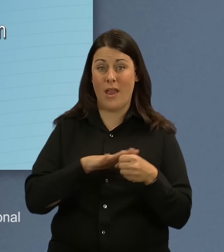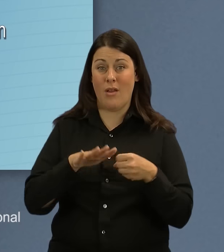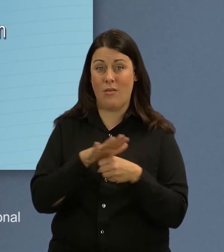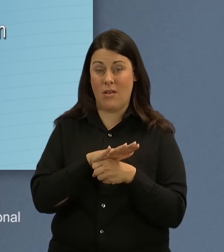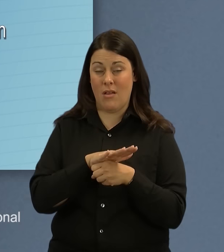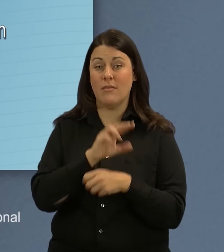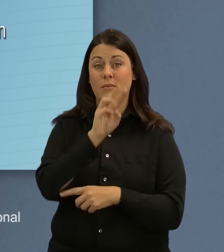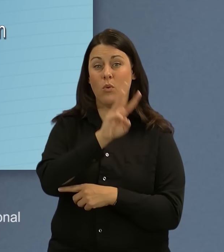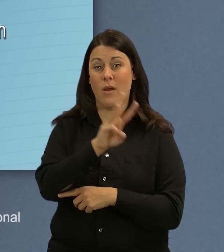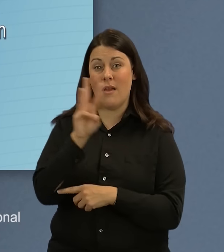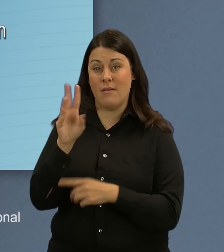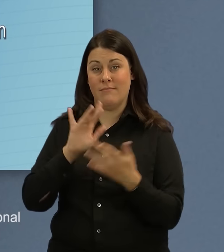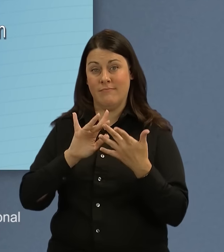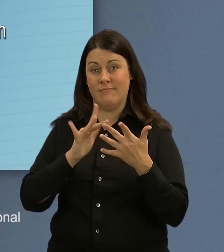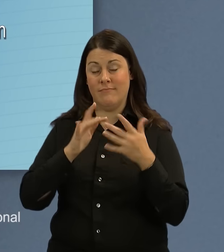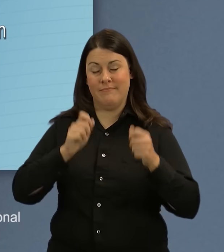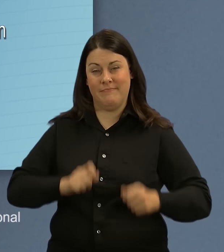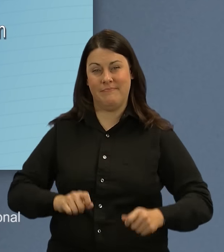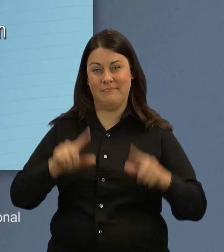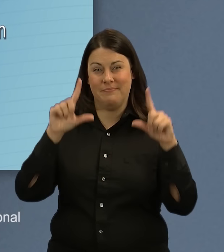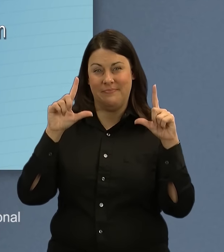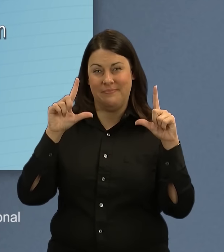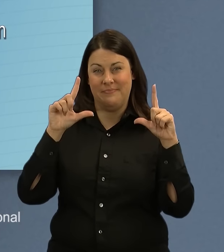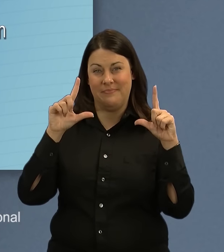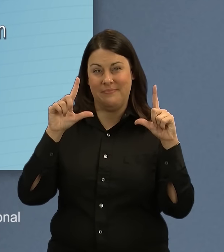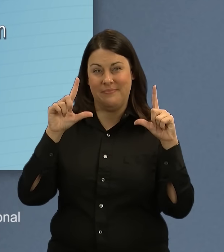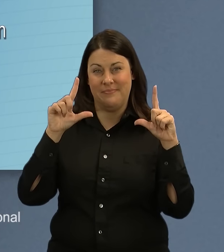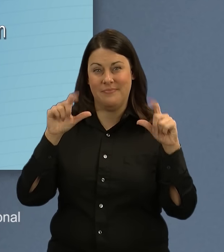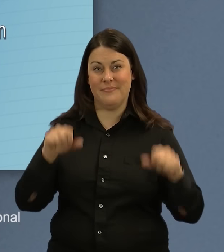Disaster Medicine and Public Health website. ...